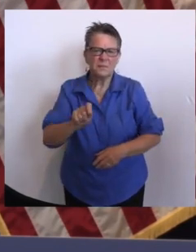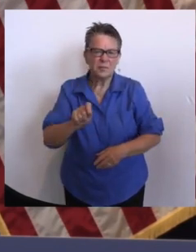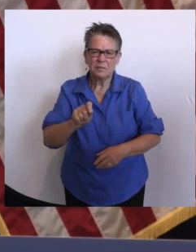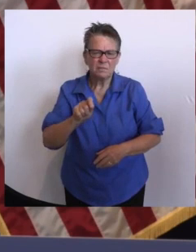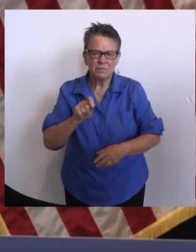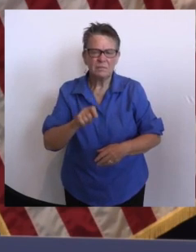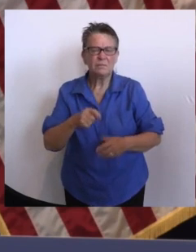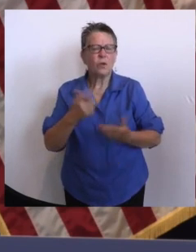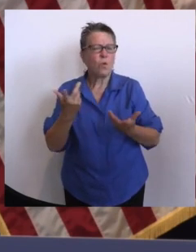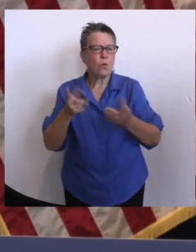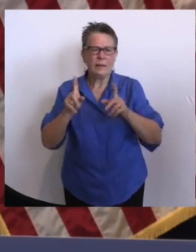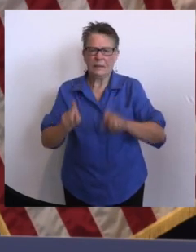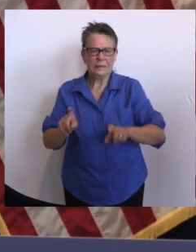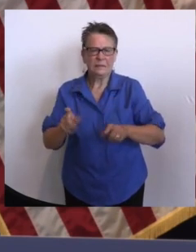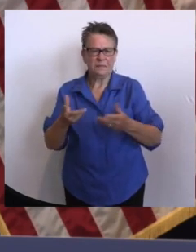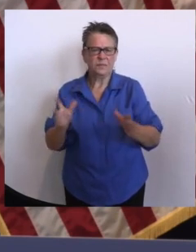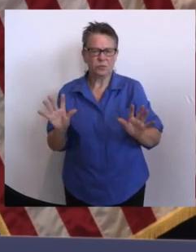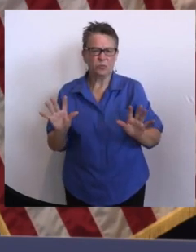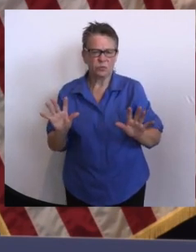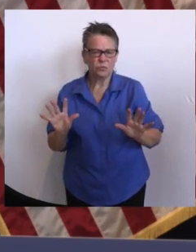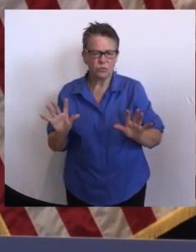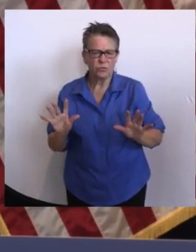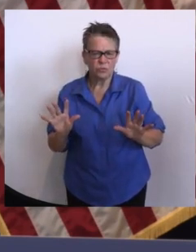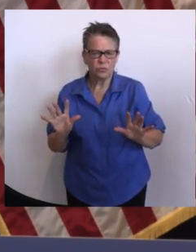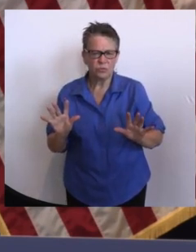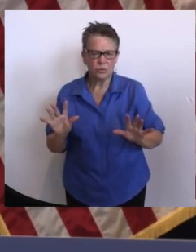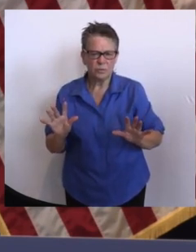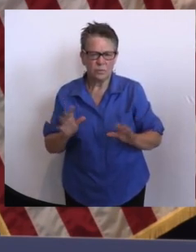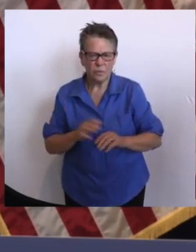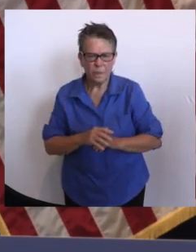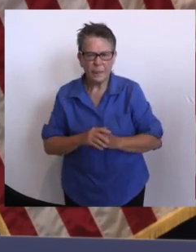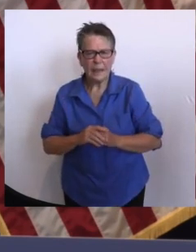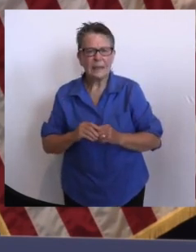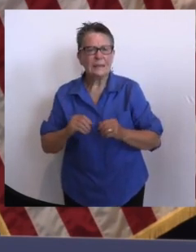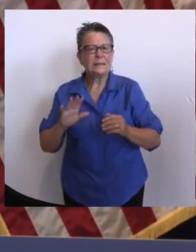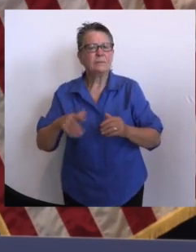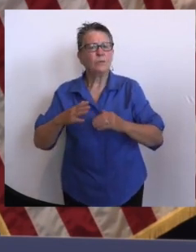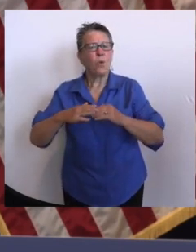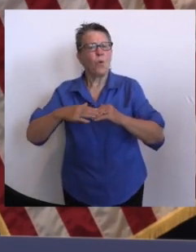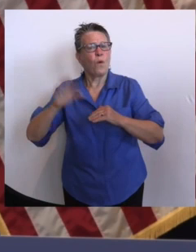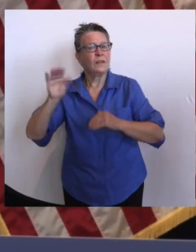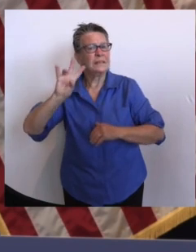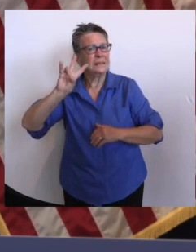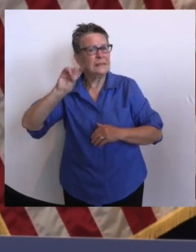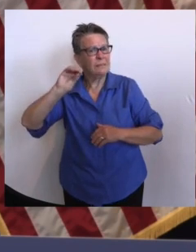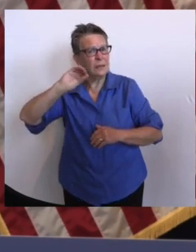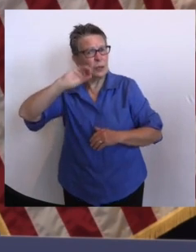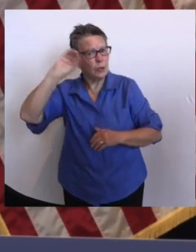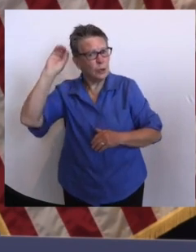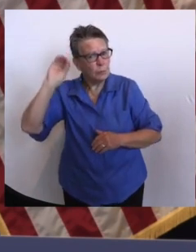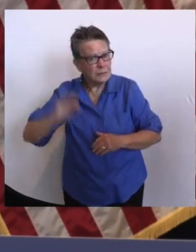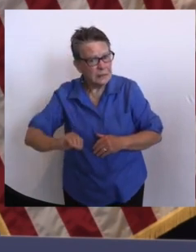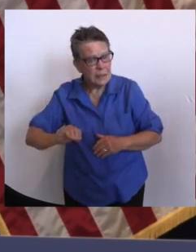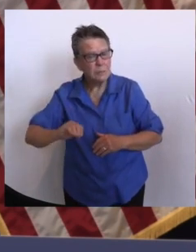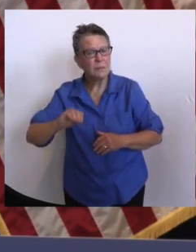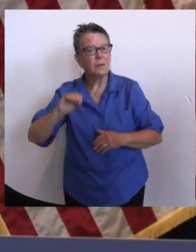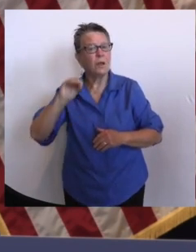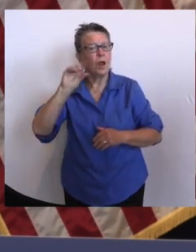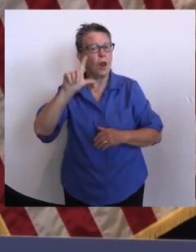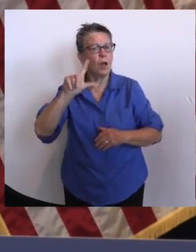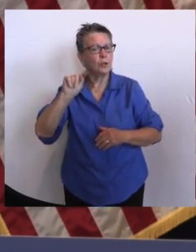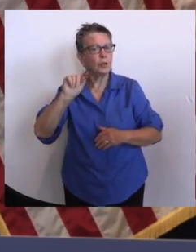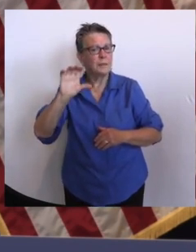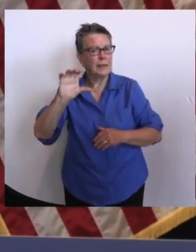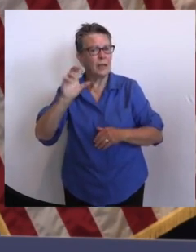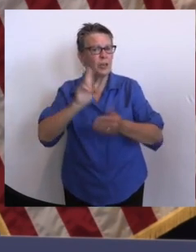facilities staff are fully vaccinated as of yesterday. By October 18th,